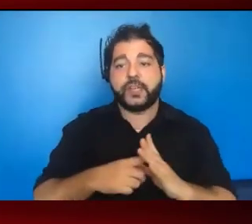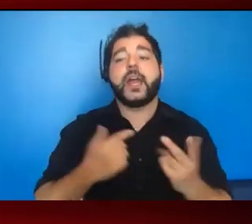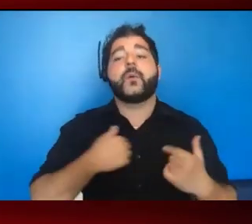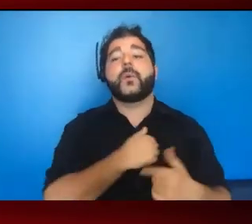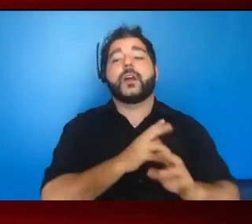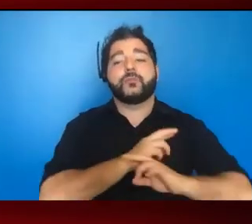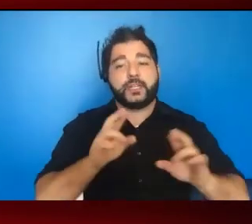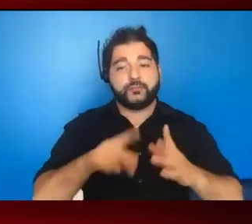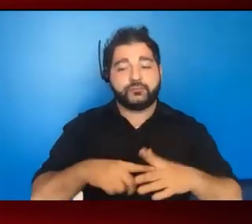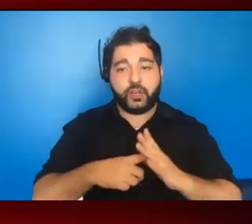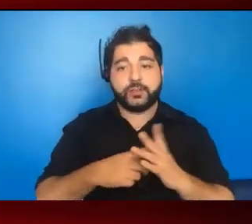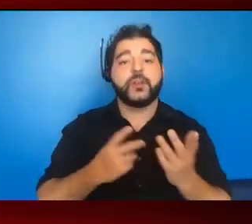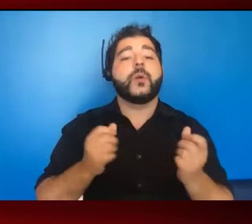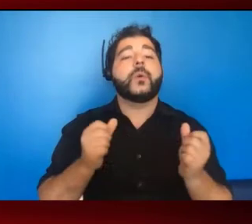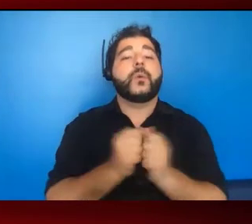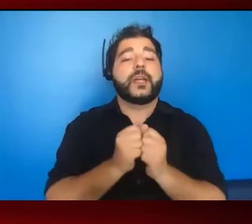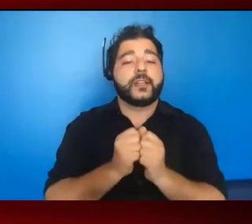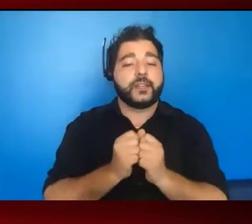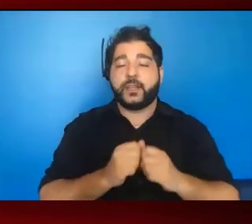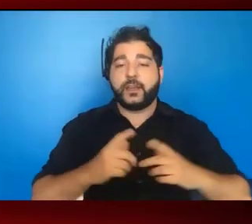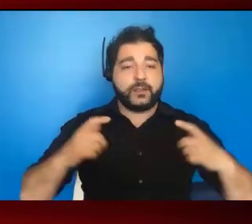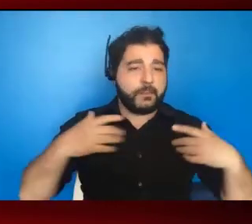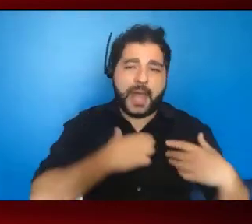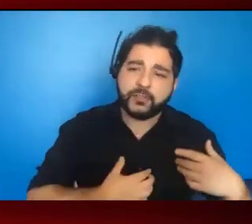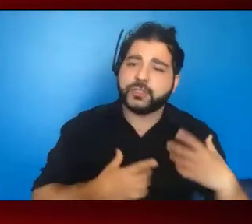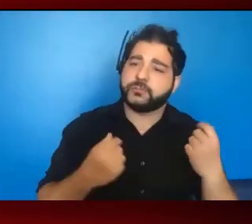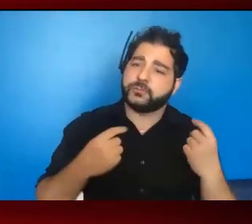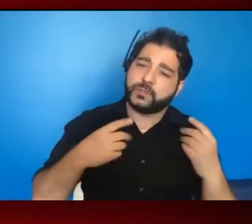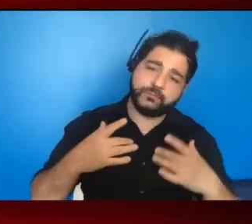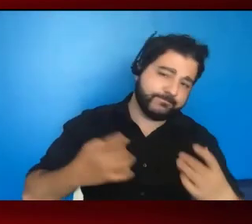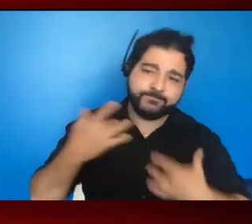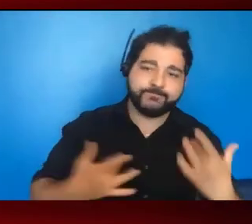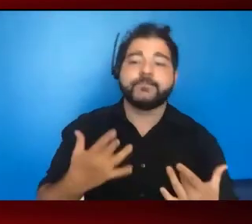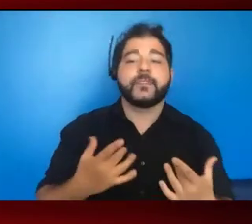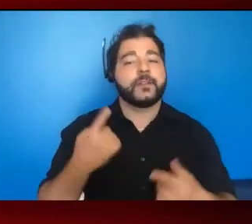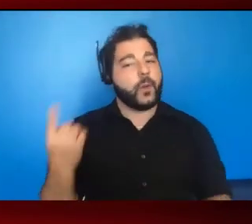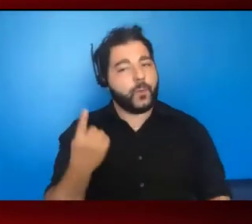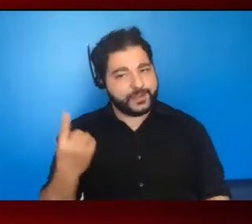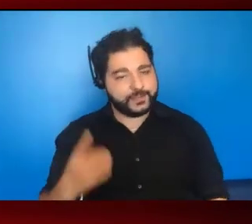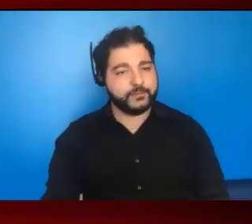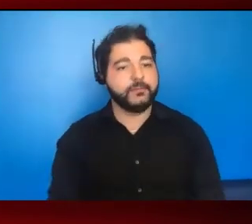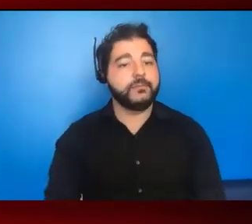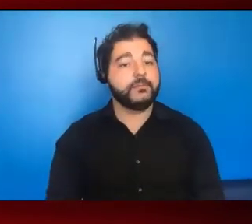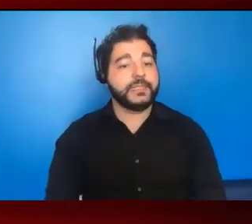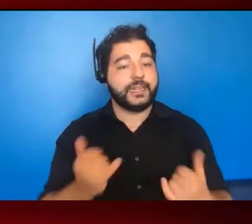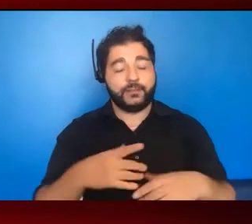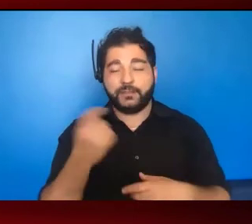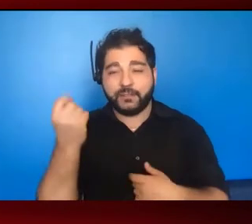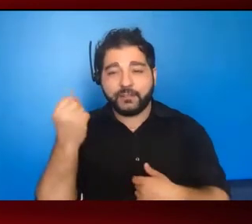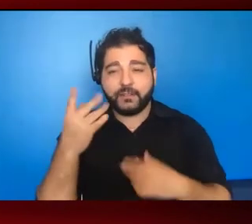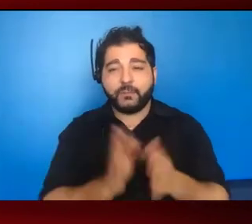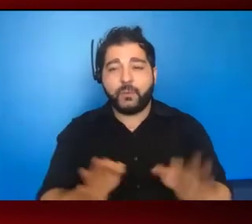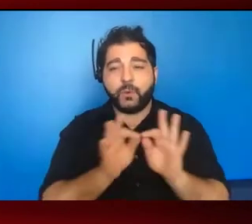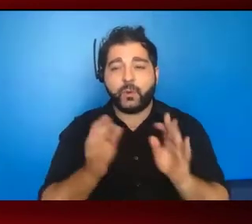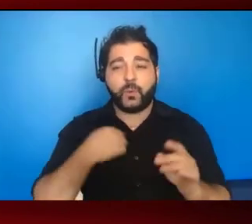launch into it with great gusto and passion as we always do. Now, it's important to remember that we